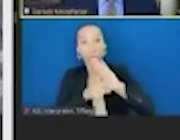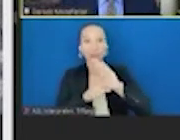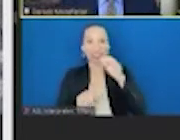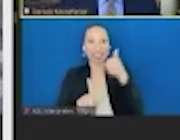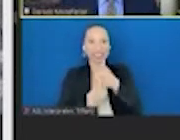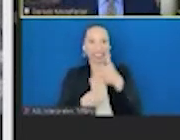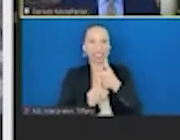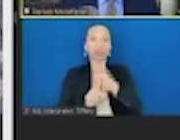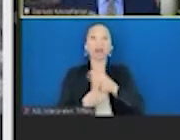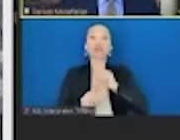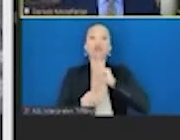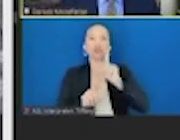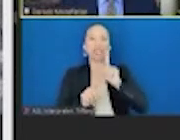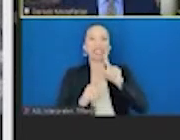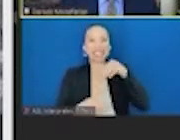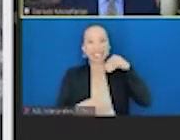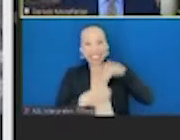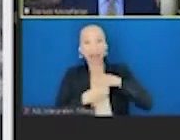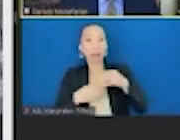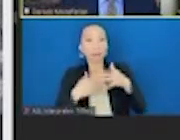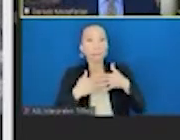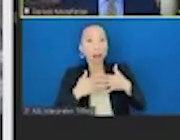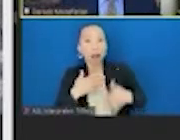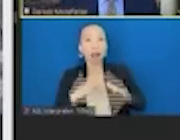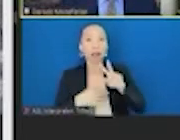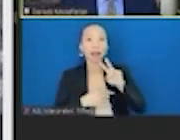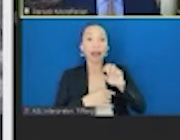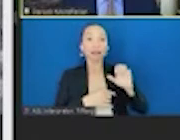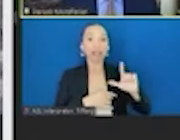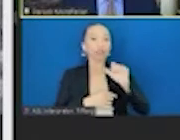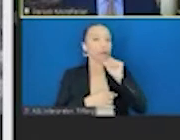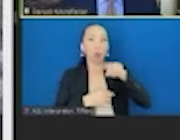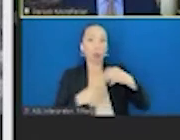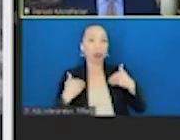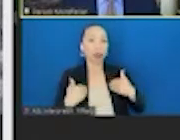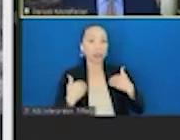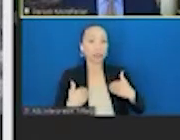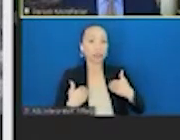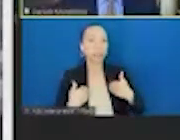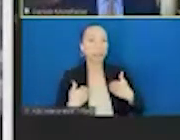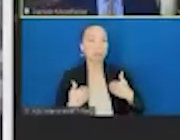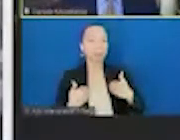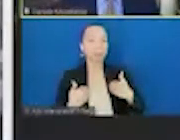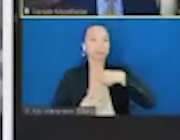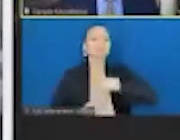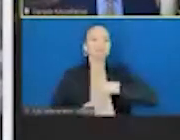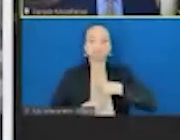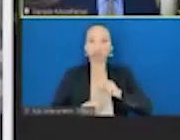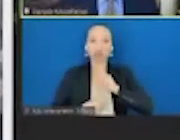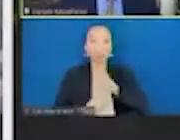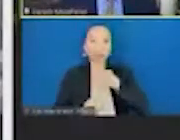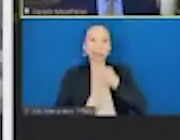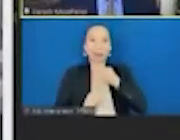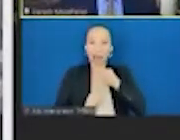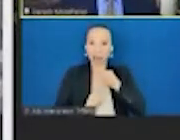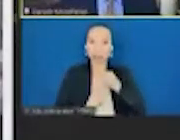not just the lungs, but attacks the blood vessels of the body and and all the pathways. And what this shows you is an actual